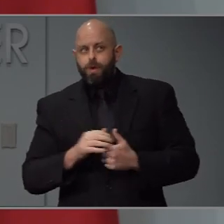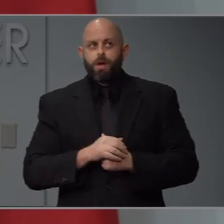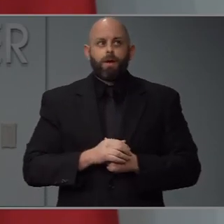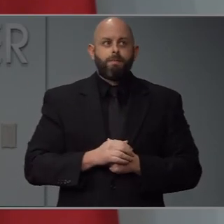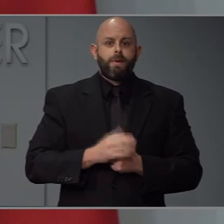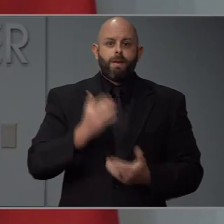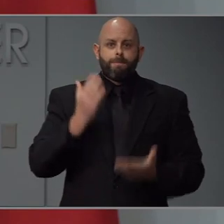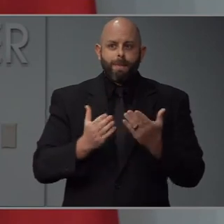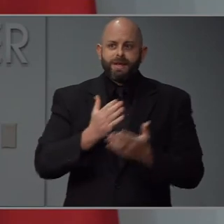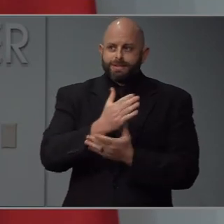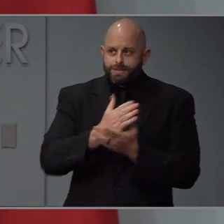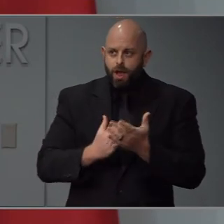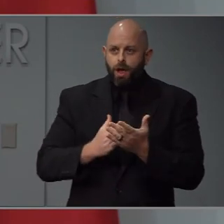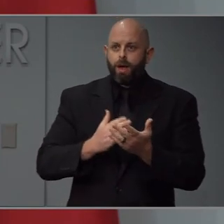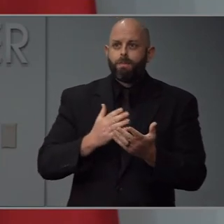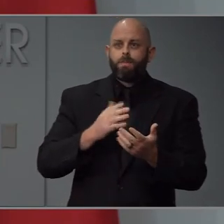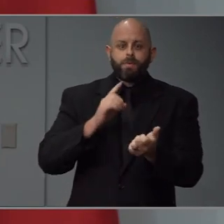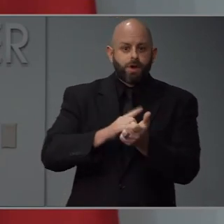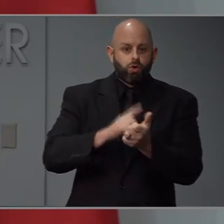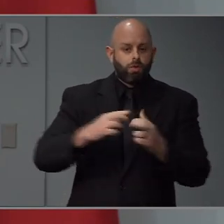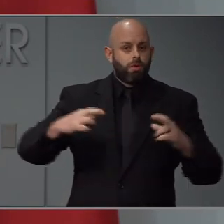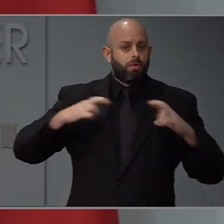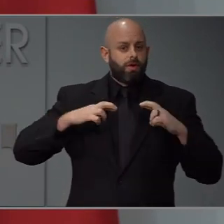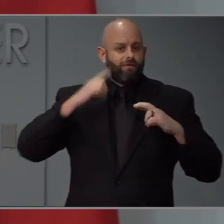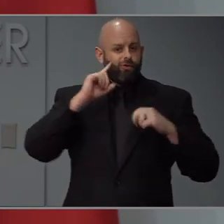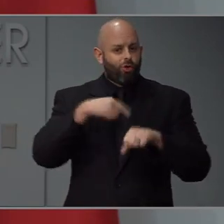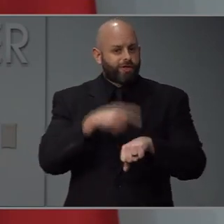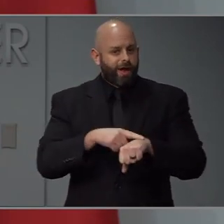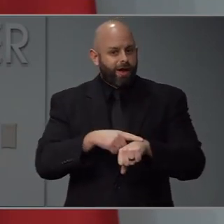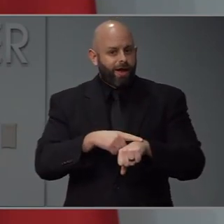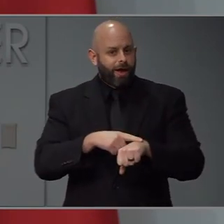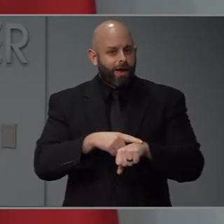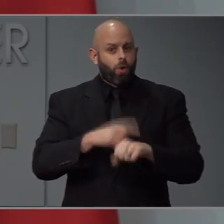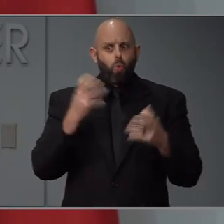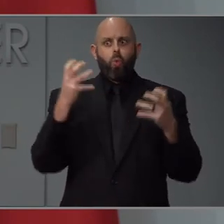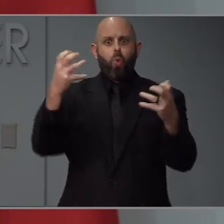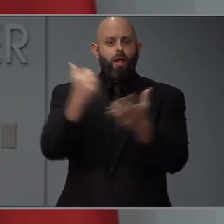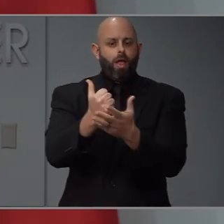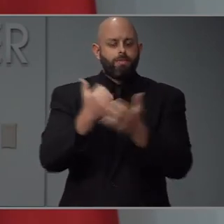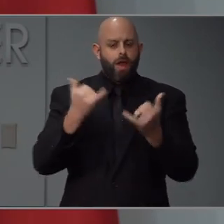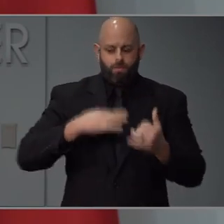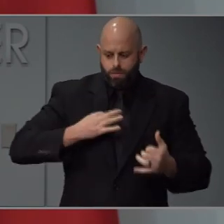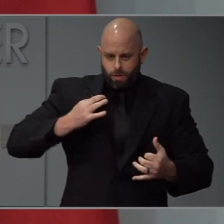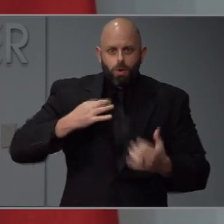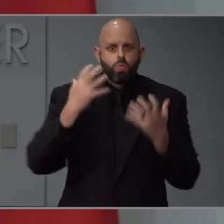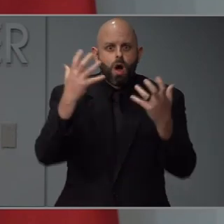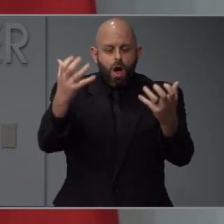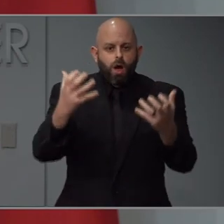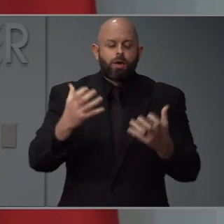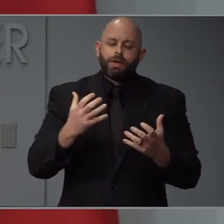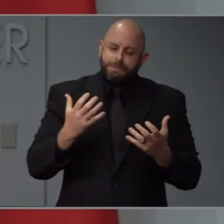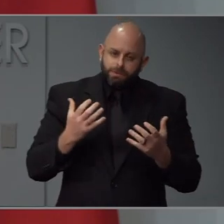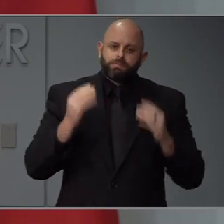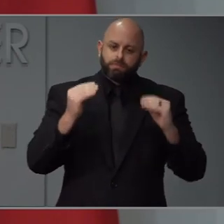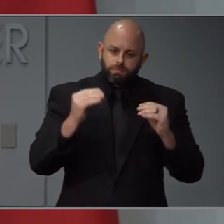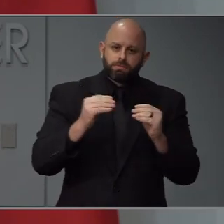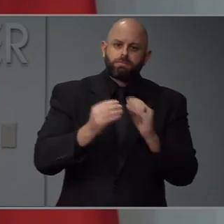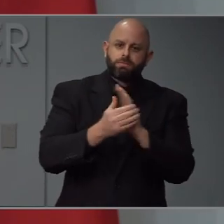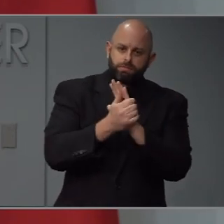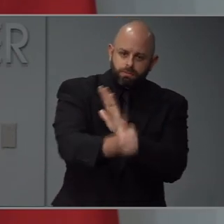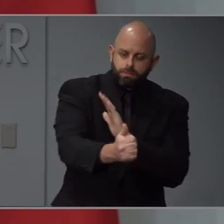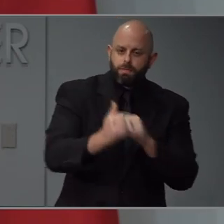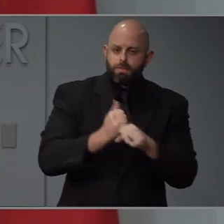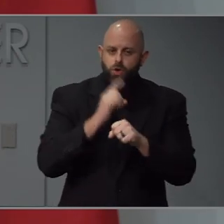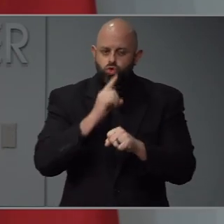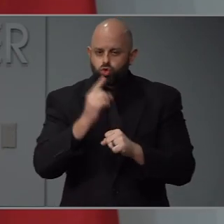and it's been quite some time since they've done inpatient hospital medicine that you're used to working in the outpatient setting, want to make sure we're thinking about